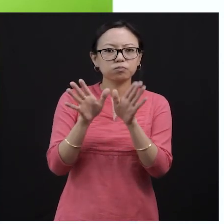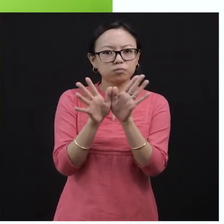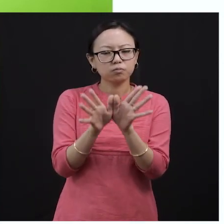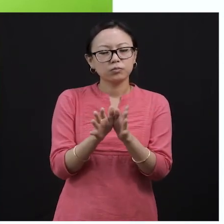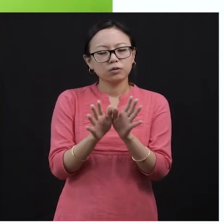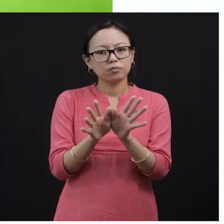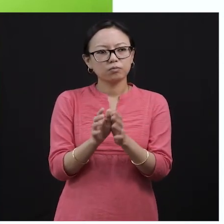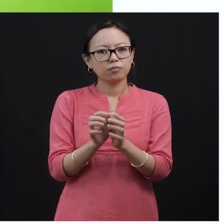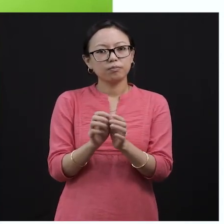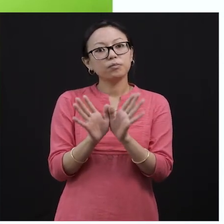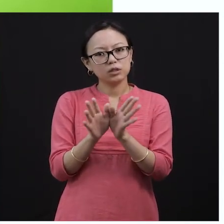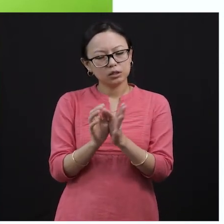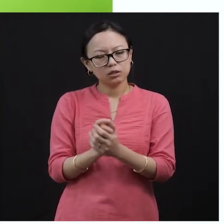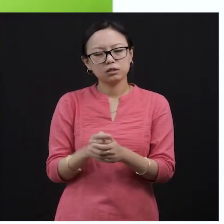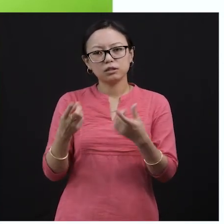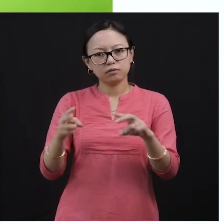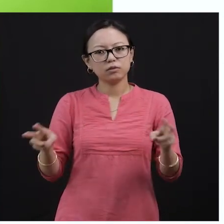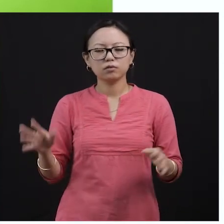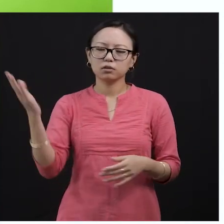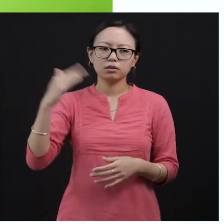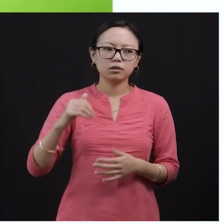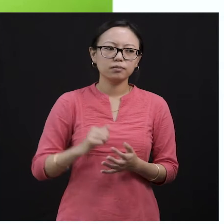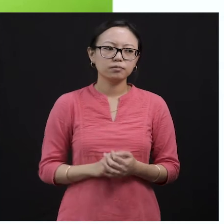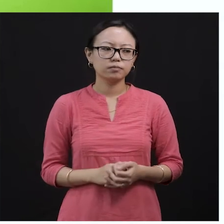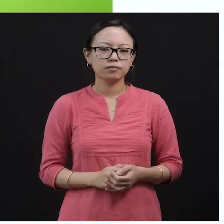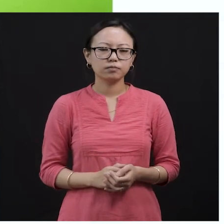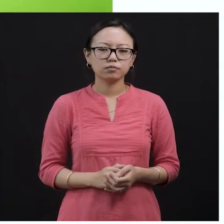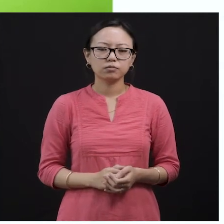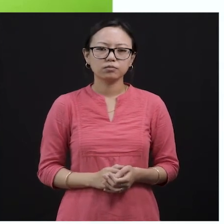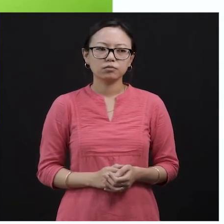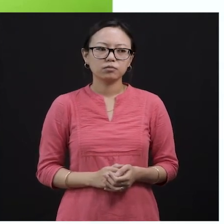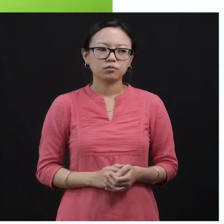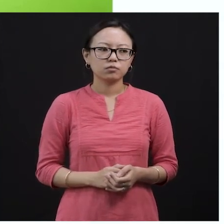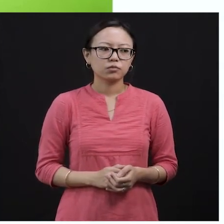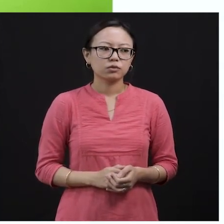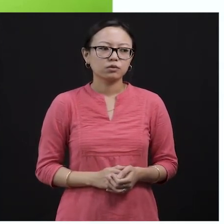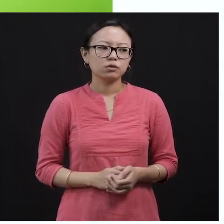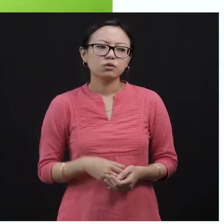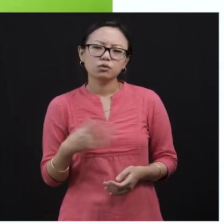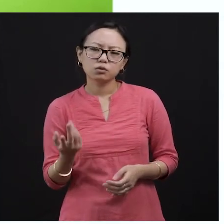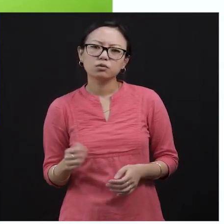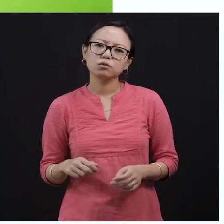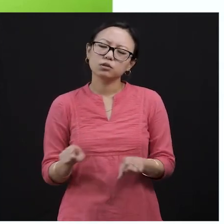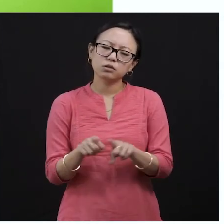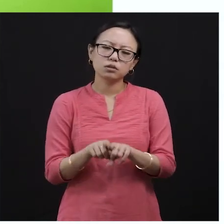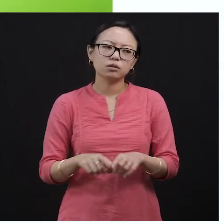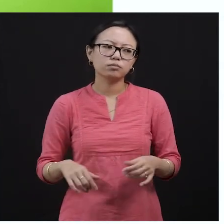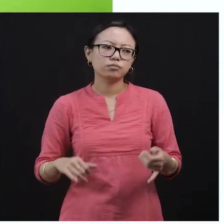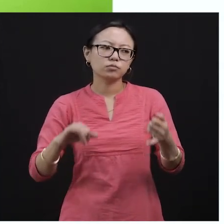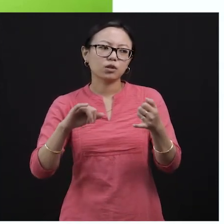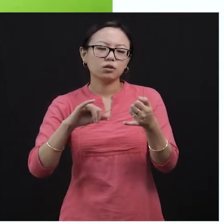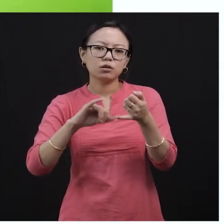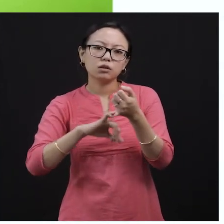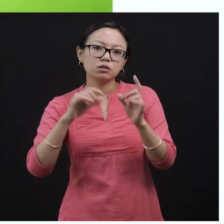in spring season, when the banyan tree starts bearing figs, what happens is all kinds of birds